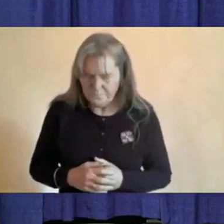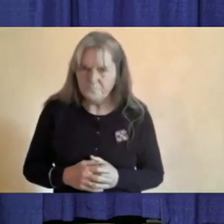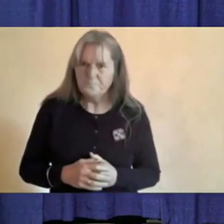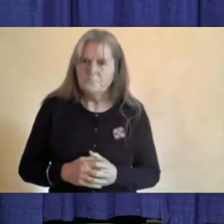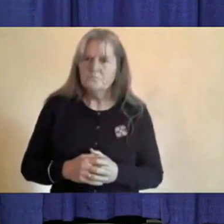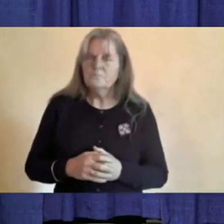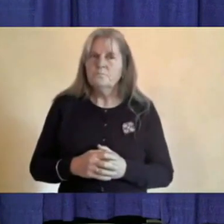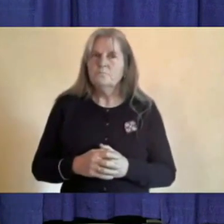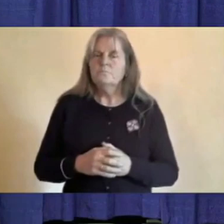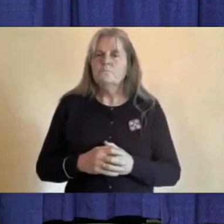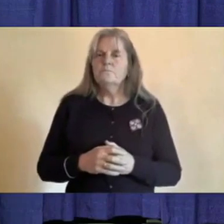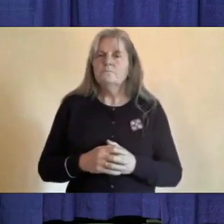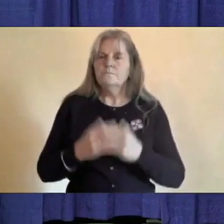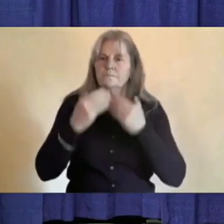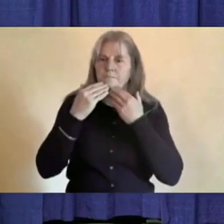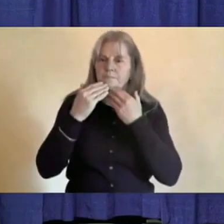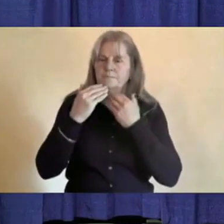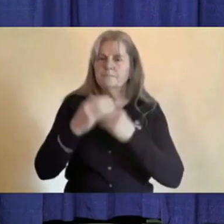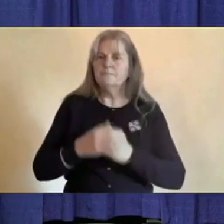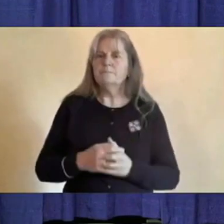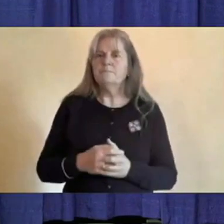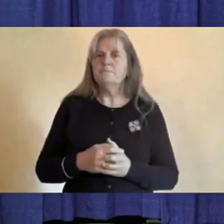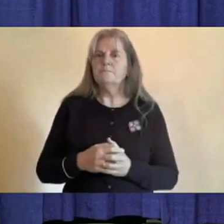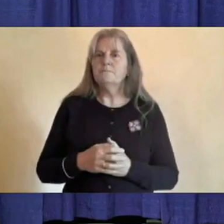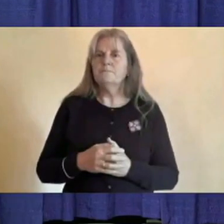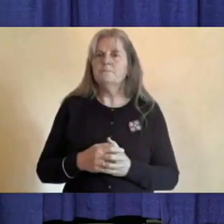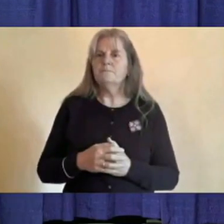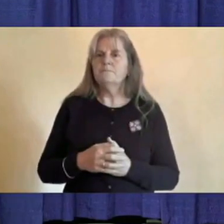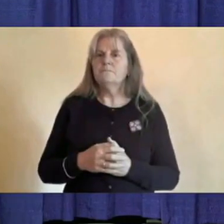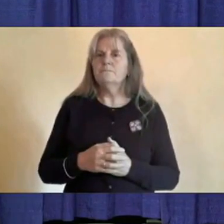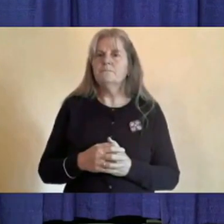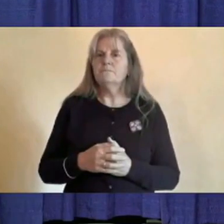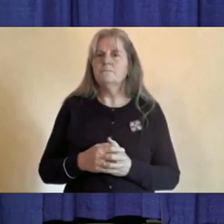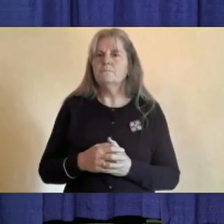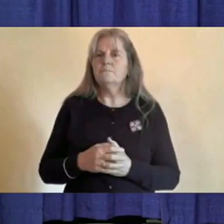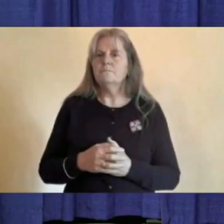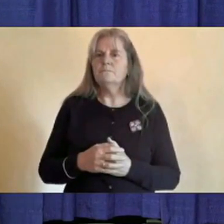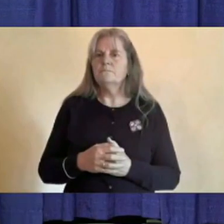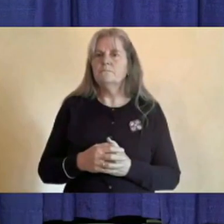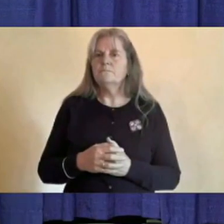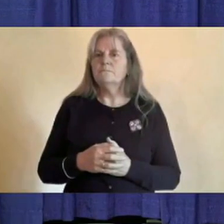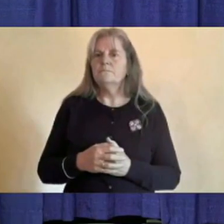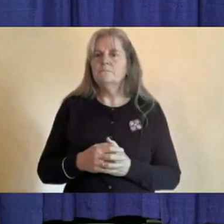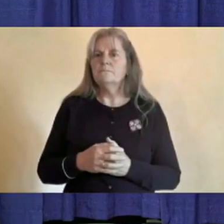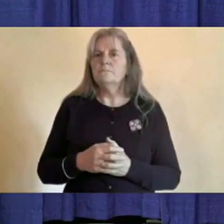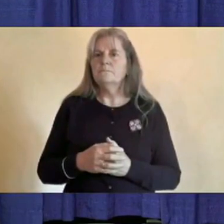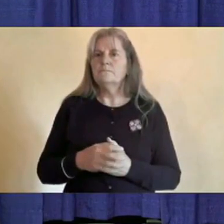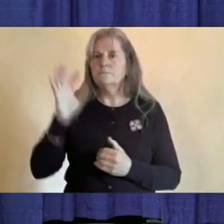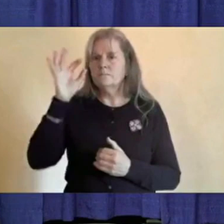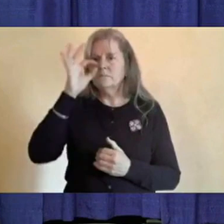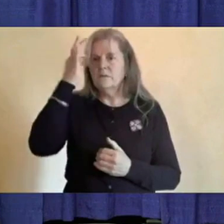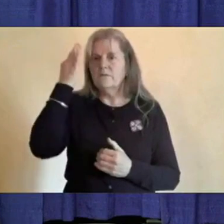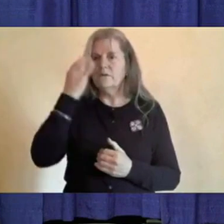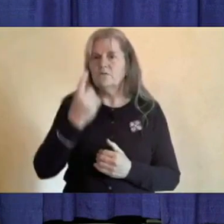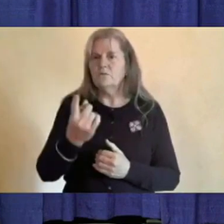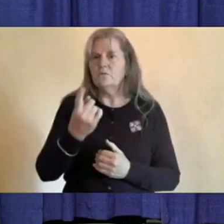Merci beaucoup. Merci Dr. Hanley pour les détails concernant les enfants.